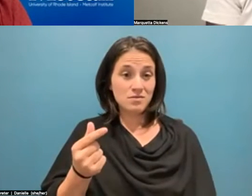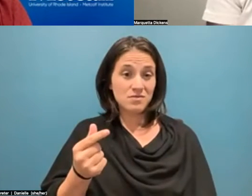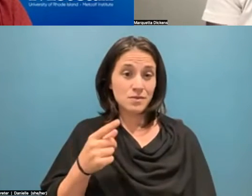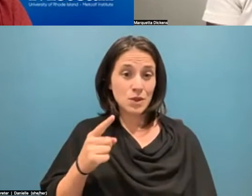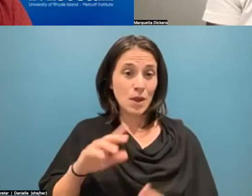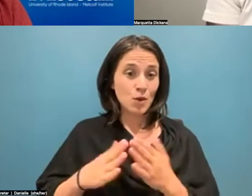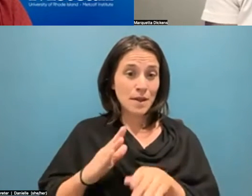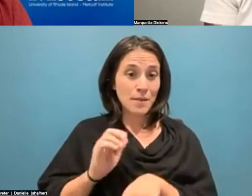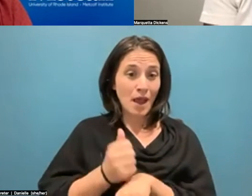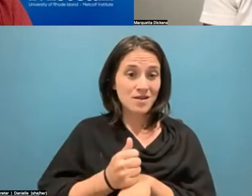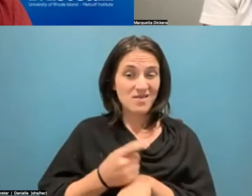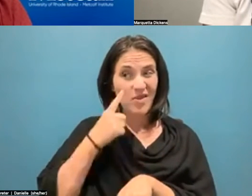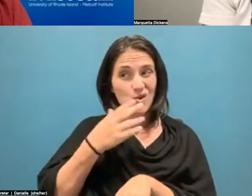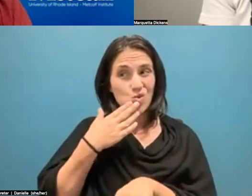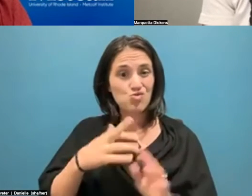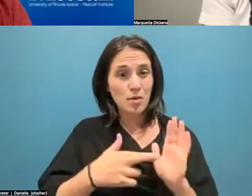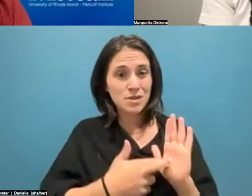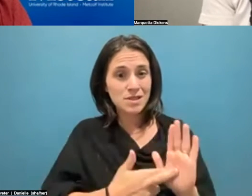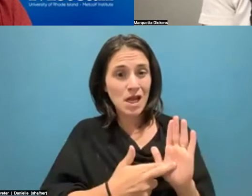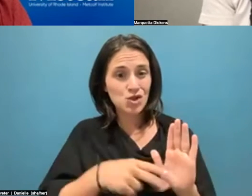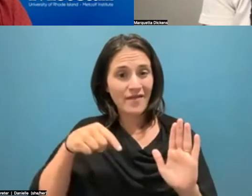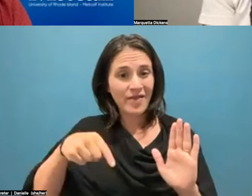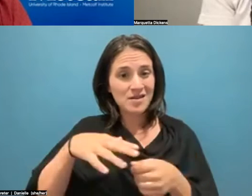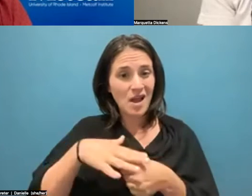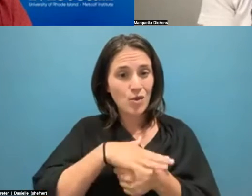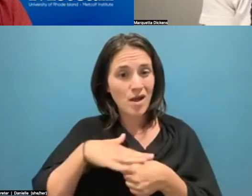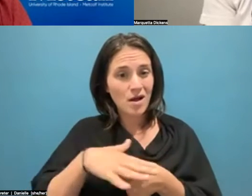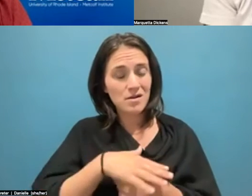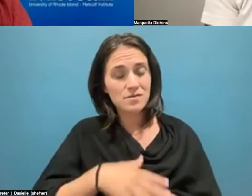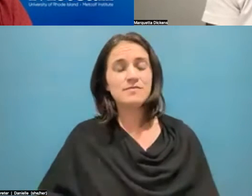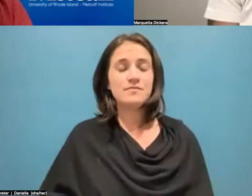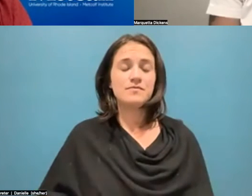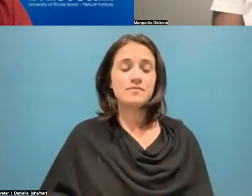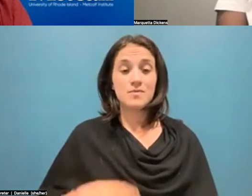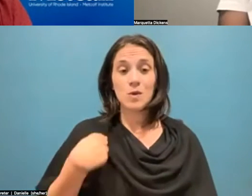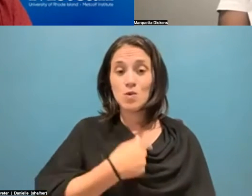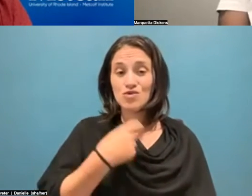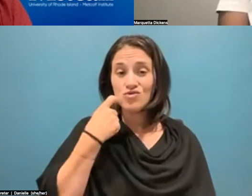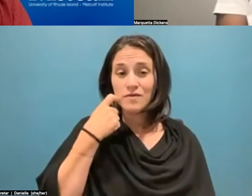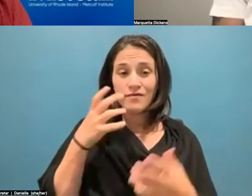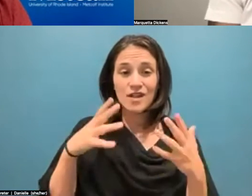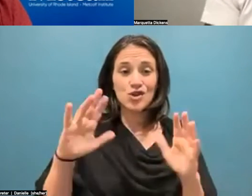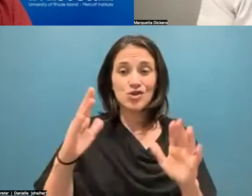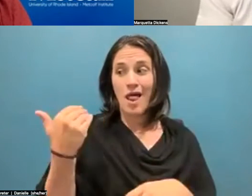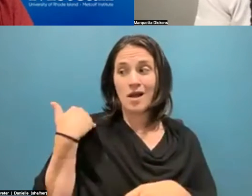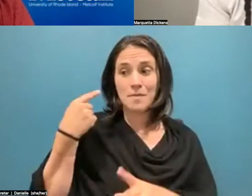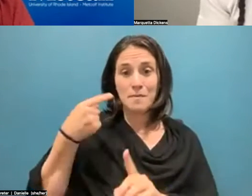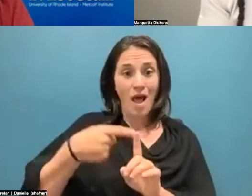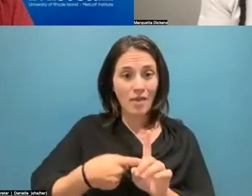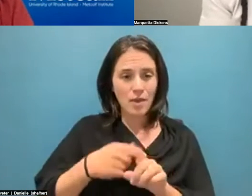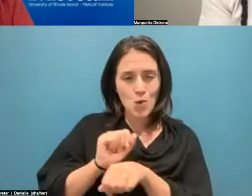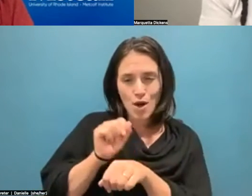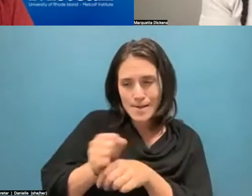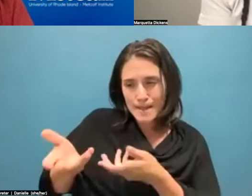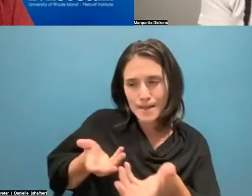representation. And currently, we are, we just finished last month working with the community and going back through a